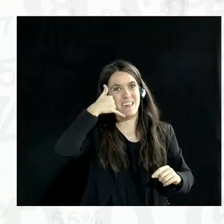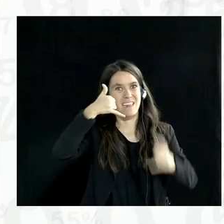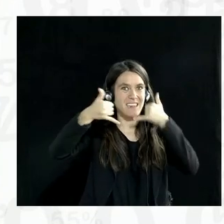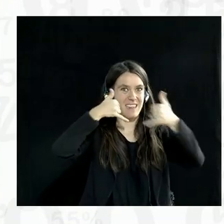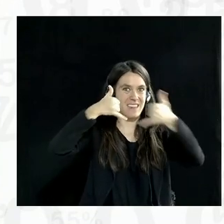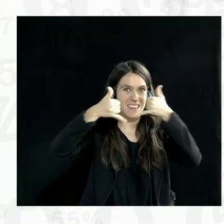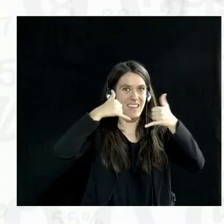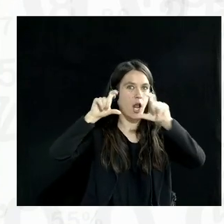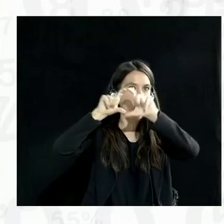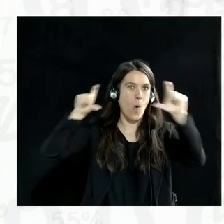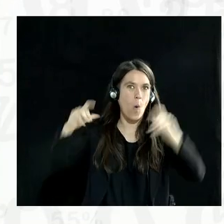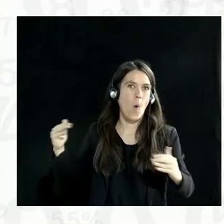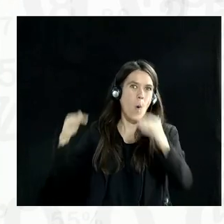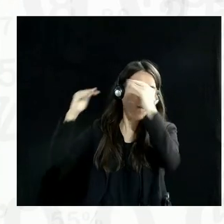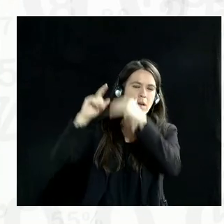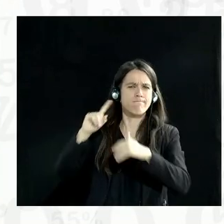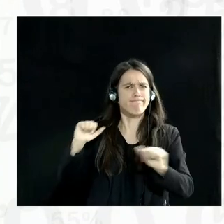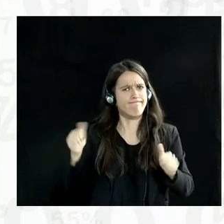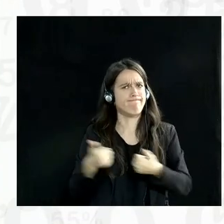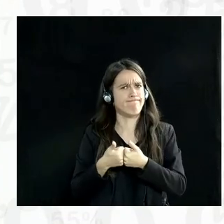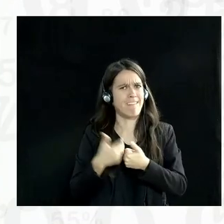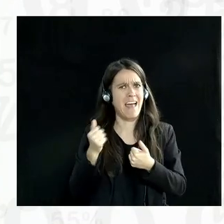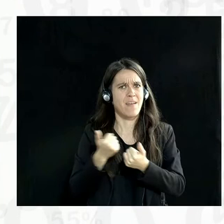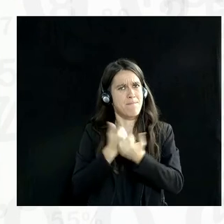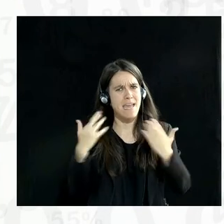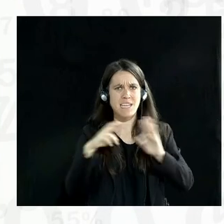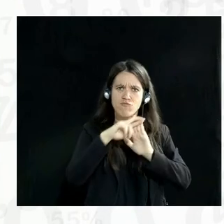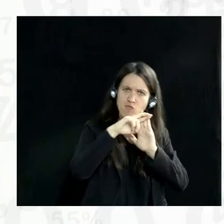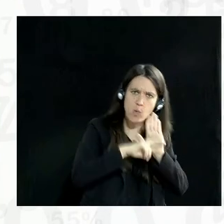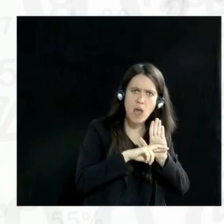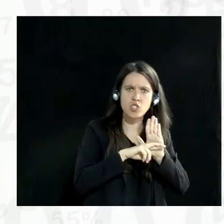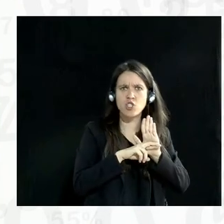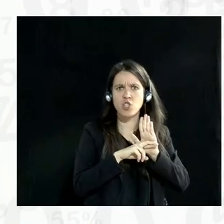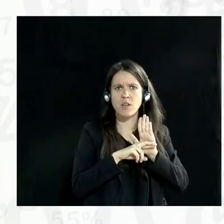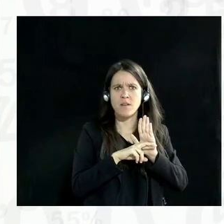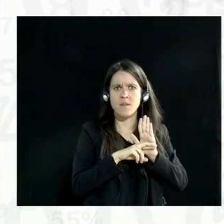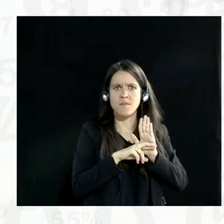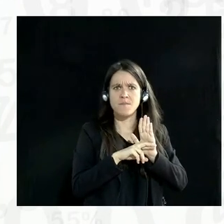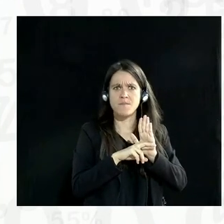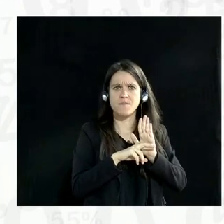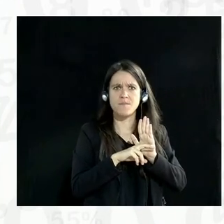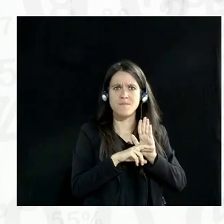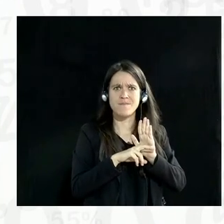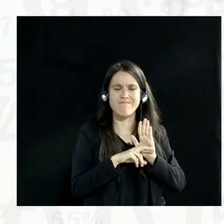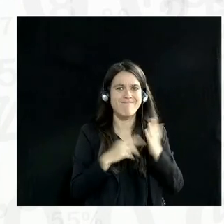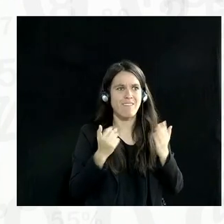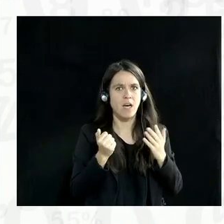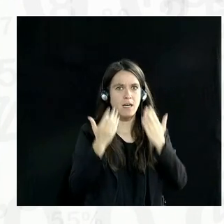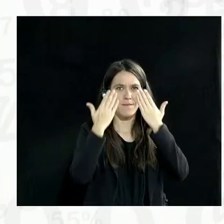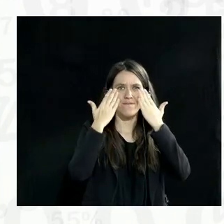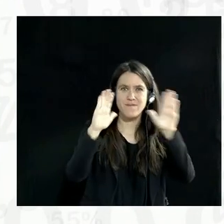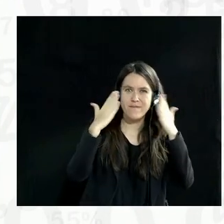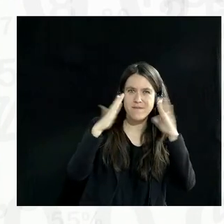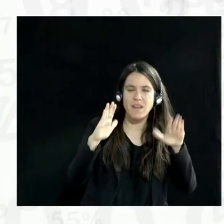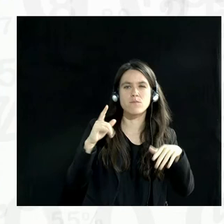the most challenging because they have the greatest number of regulations. The, you know, the work done by Facebook's data for